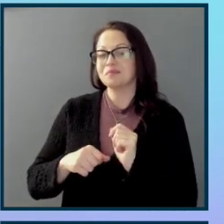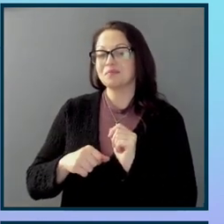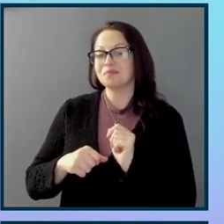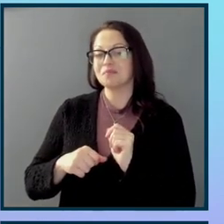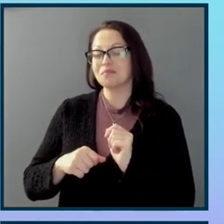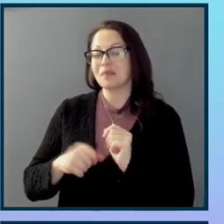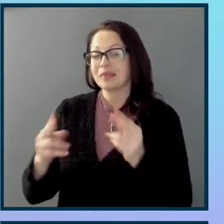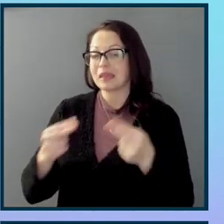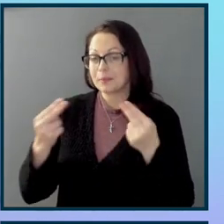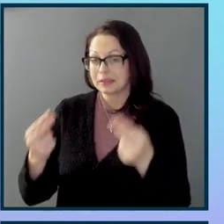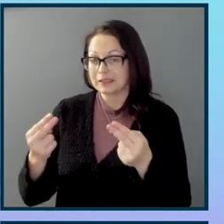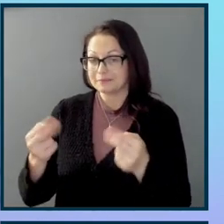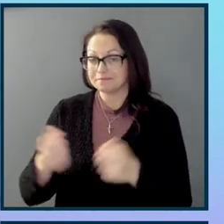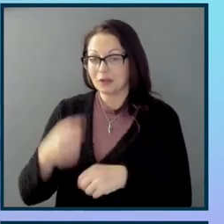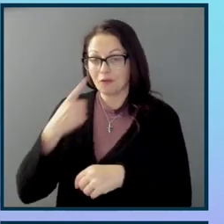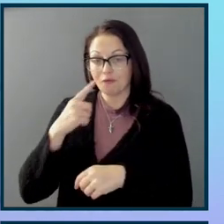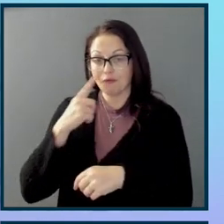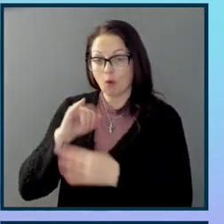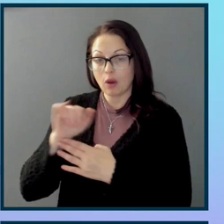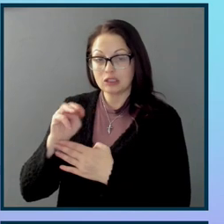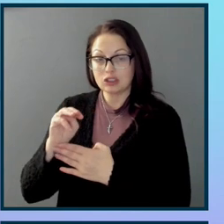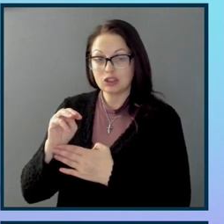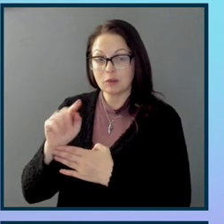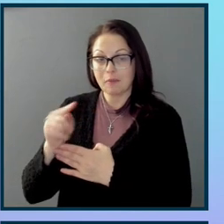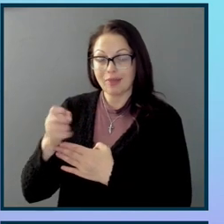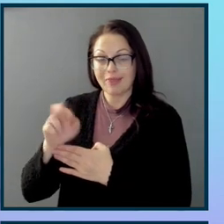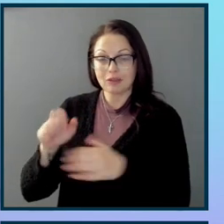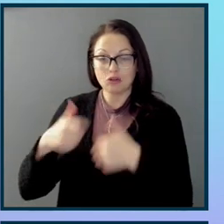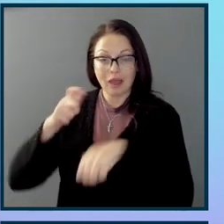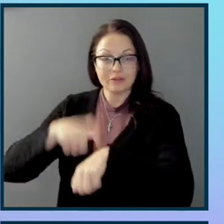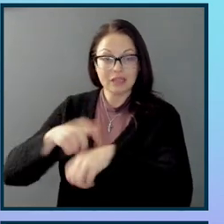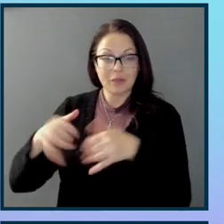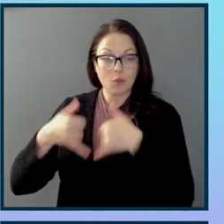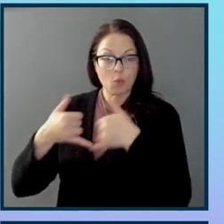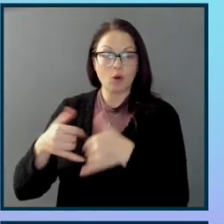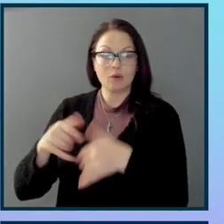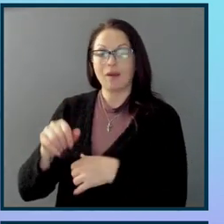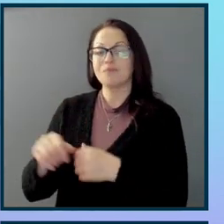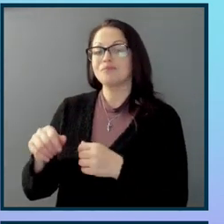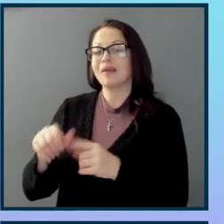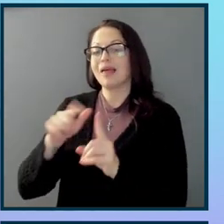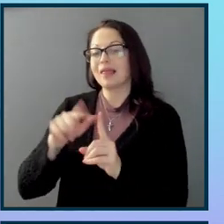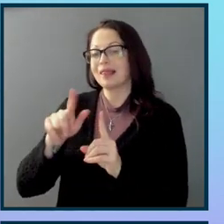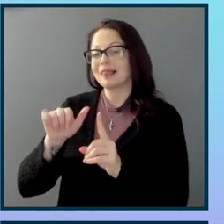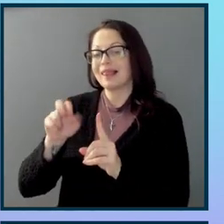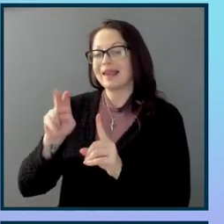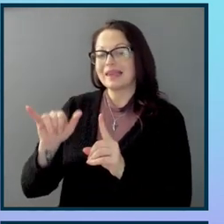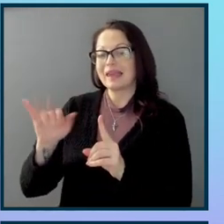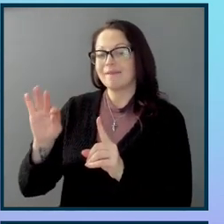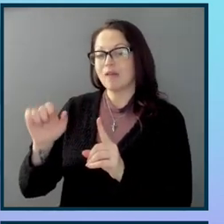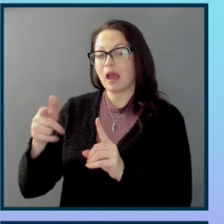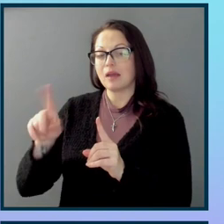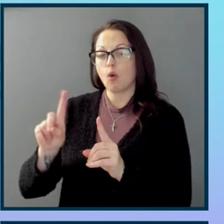the nominee for the Jim Thatcher Lifetime Award, Lainey Feingold. Lainey Feingold